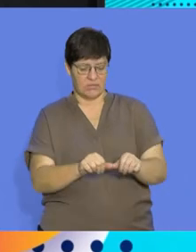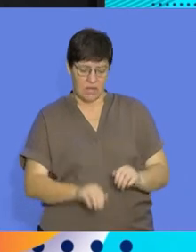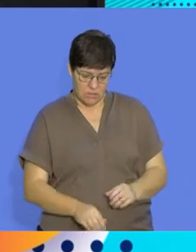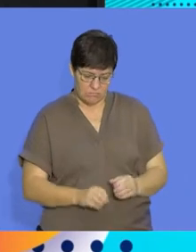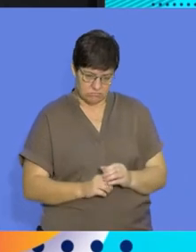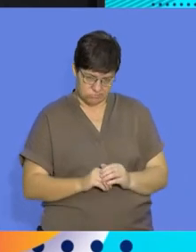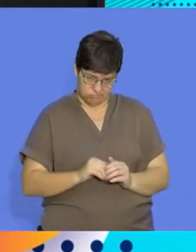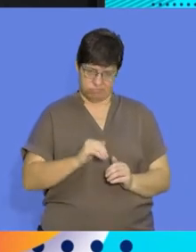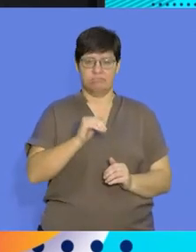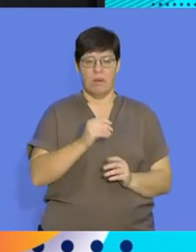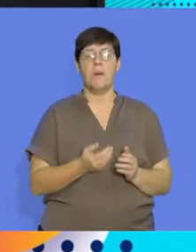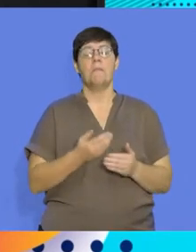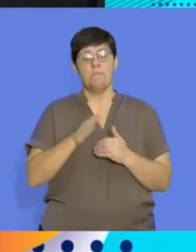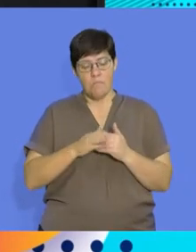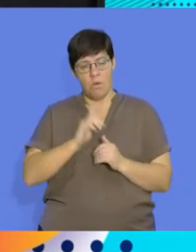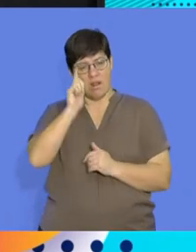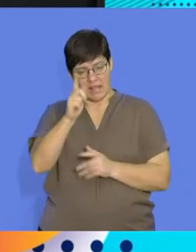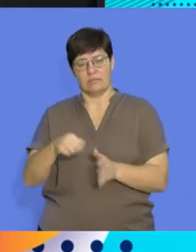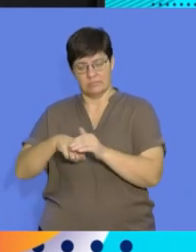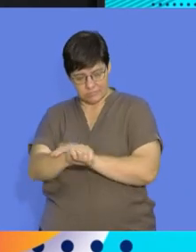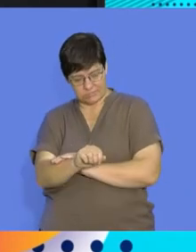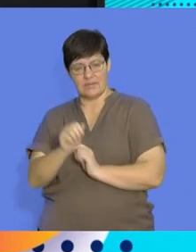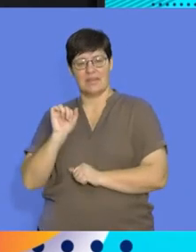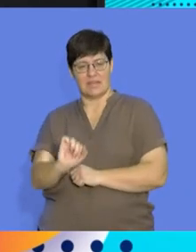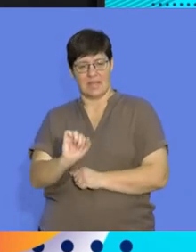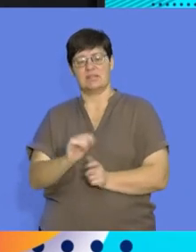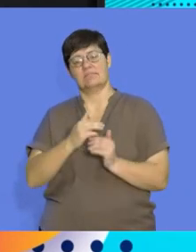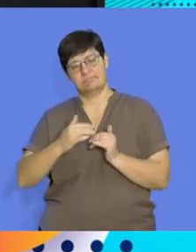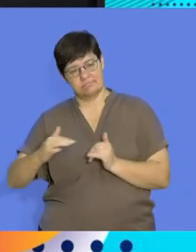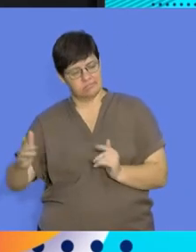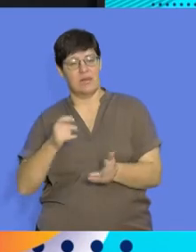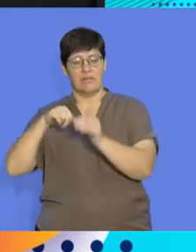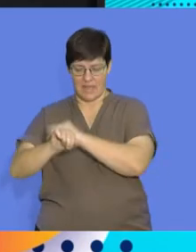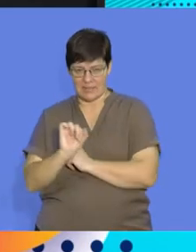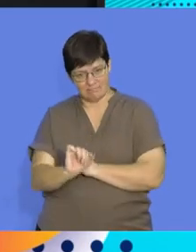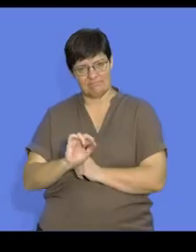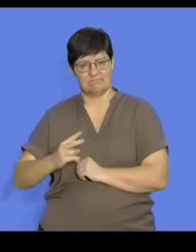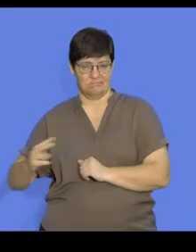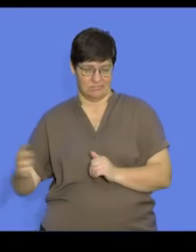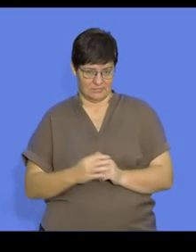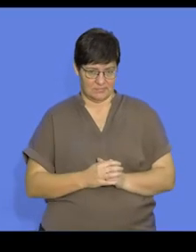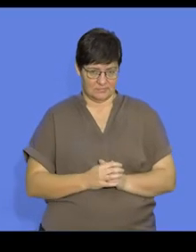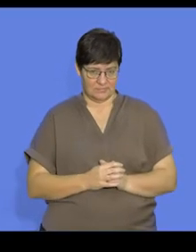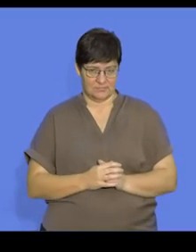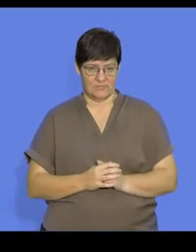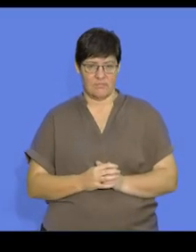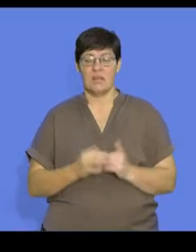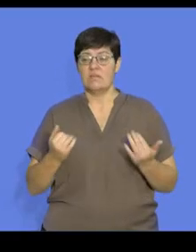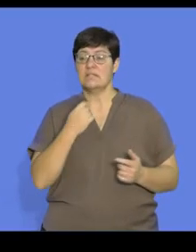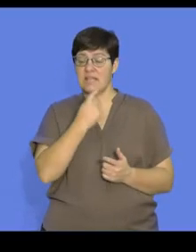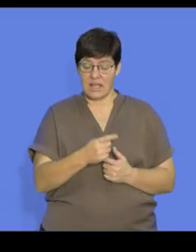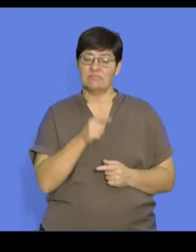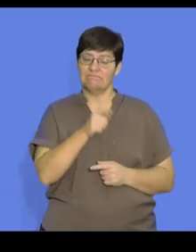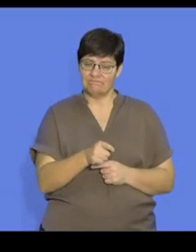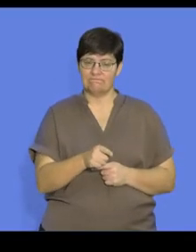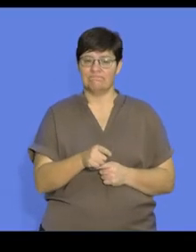and producing more offspring. So let's unpack these reproductive strategies. So, as I mentioned, reproduction